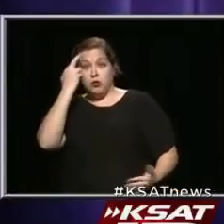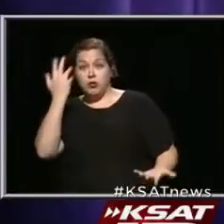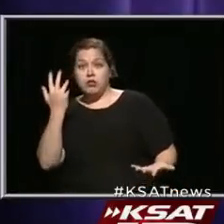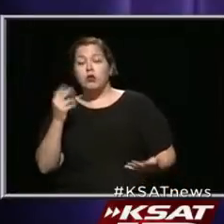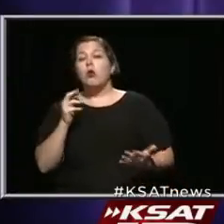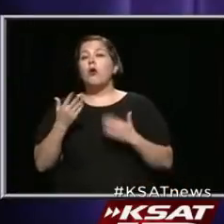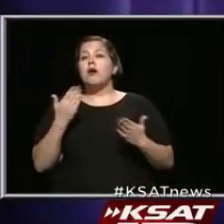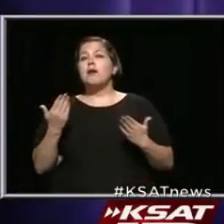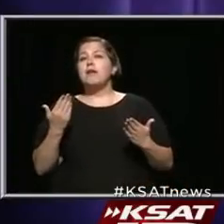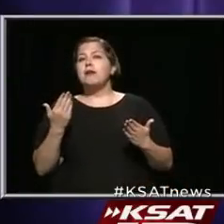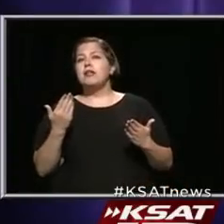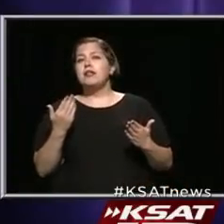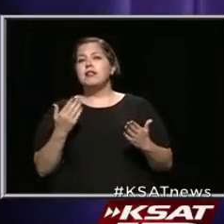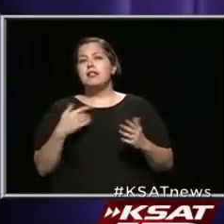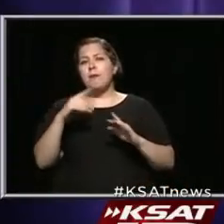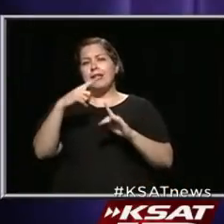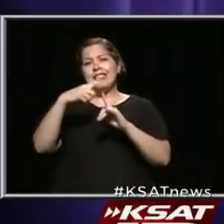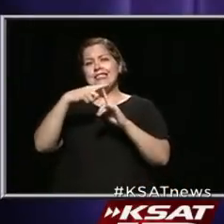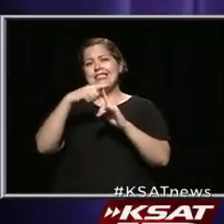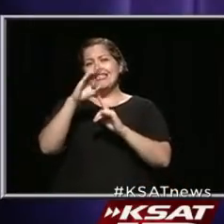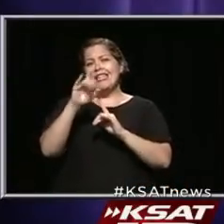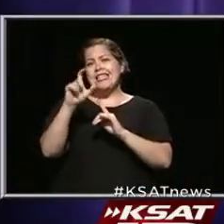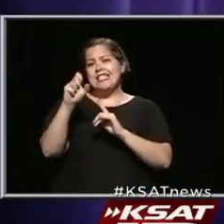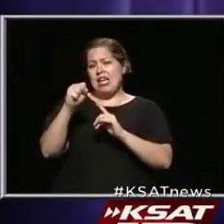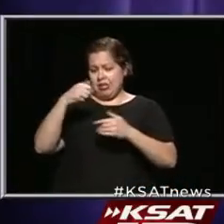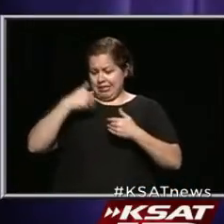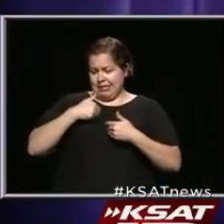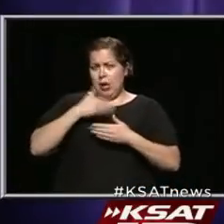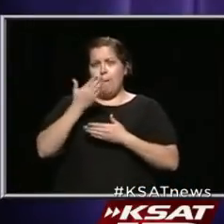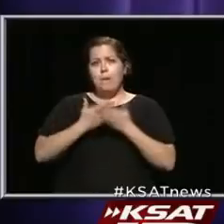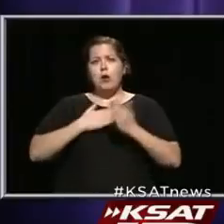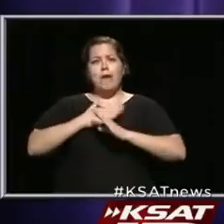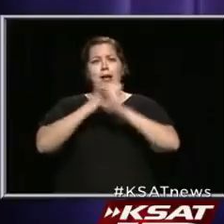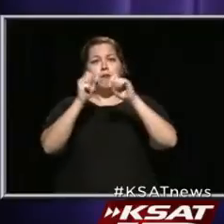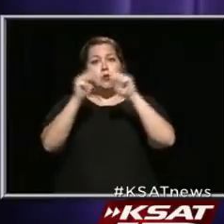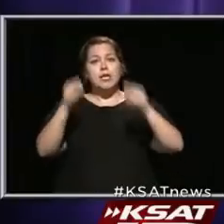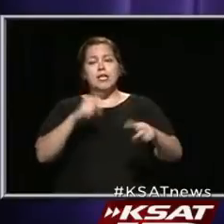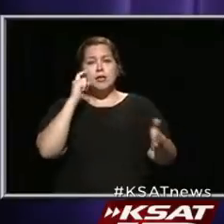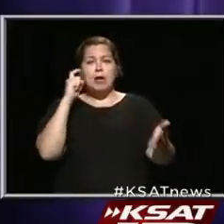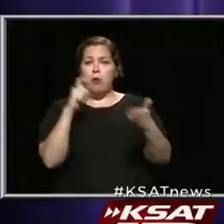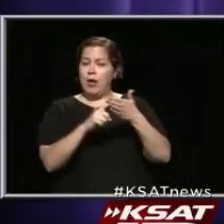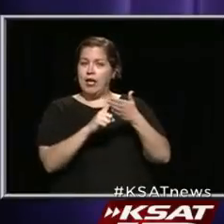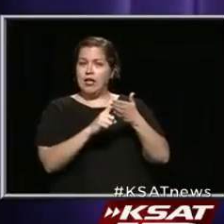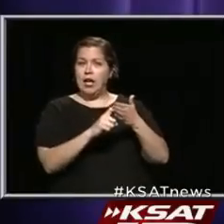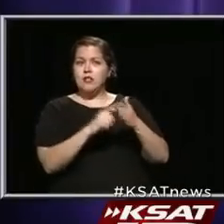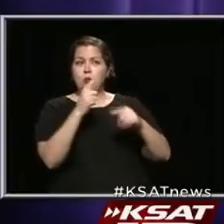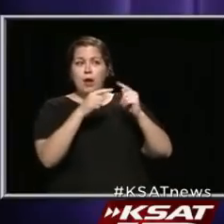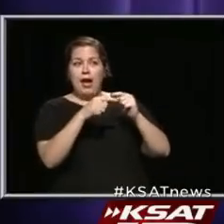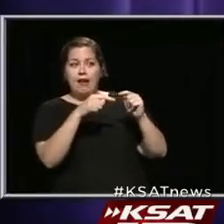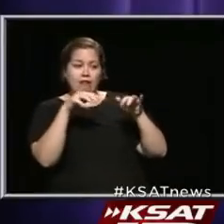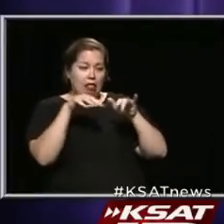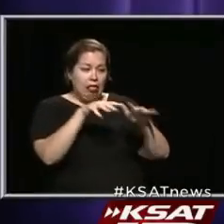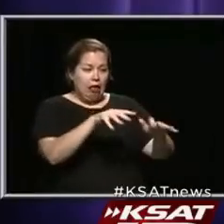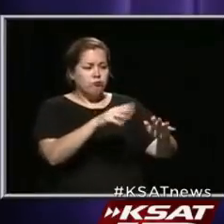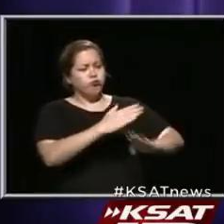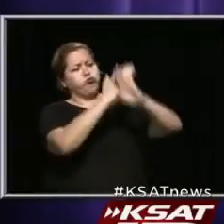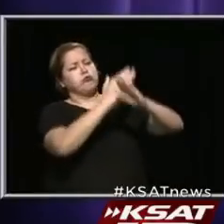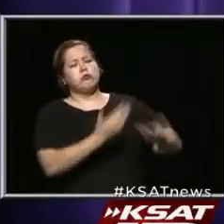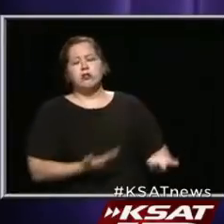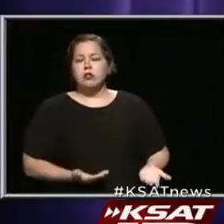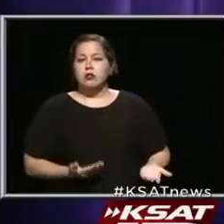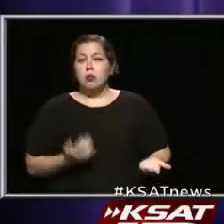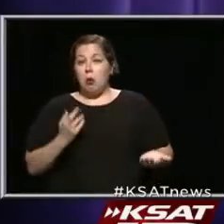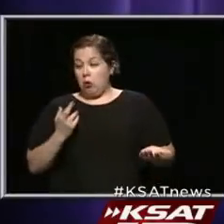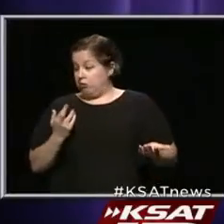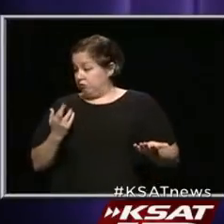some memory T cells in there that are part of my immune system that recognizes when I got an invasion and it stops it. Or